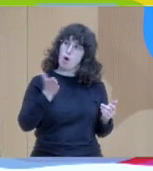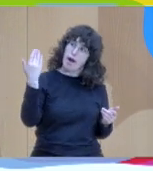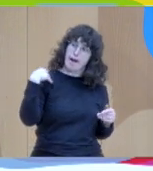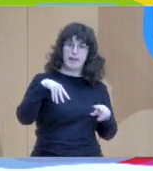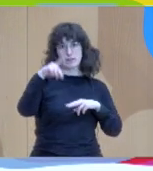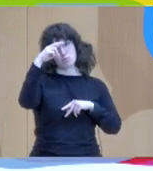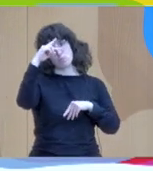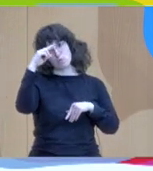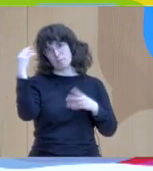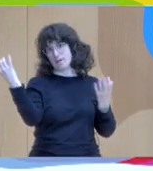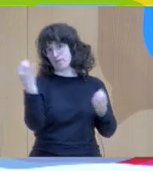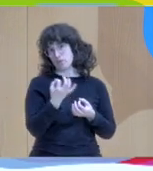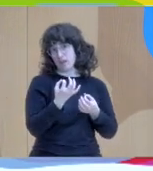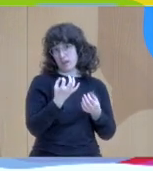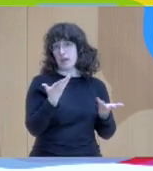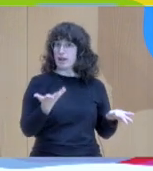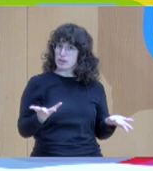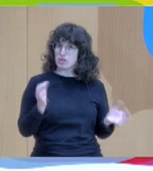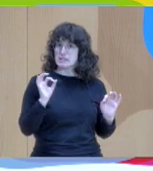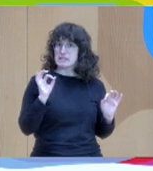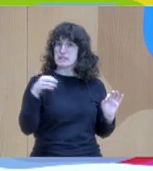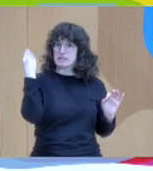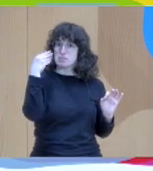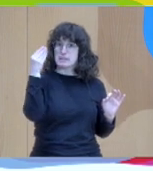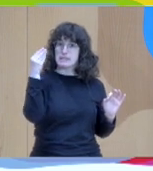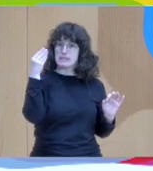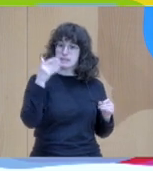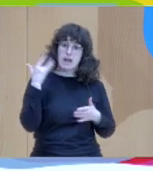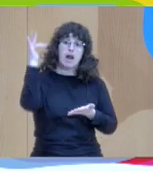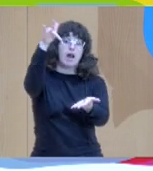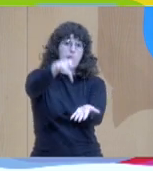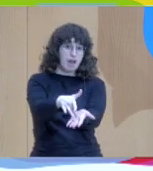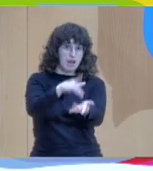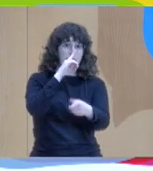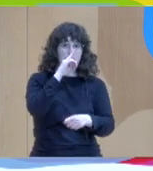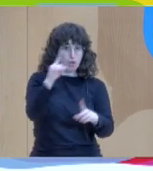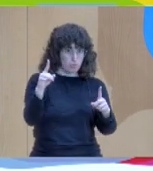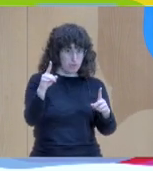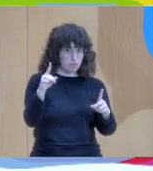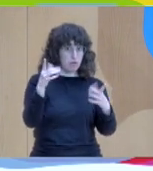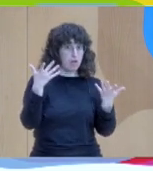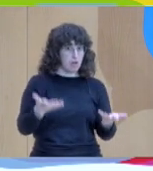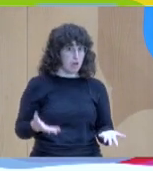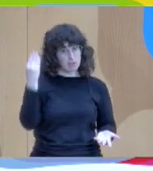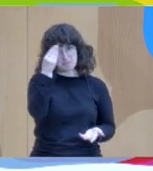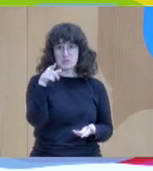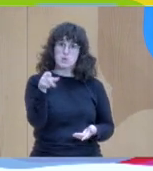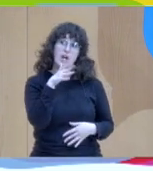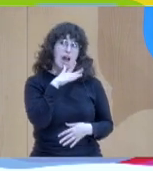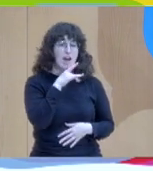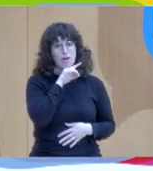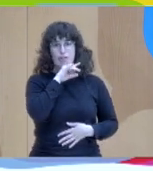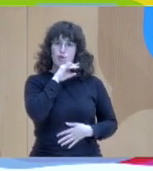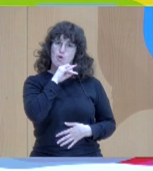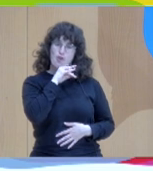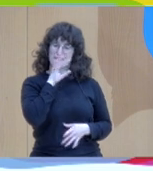has passed and what are you especially happy about what did you do to make these things happen and